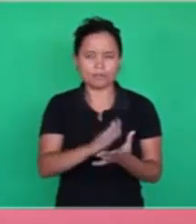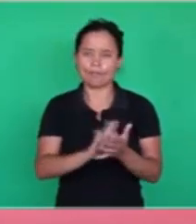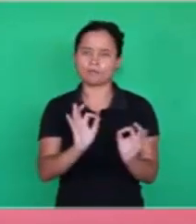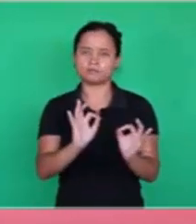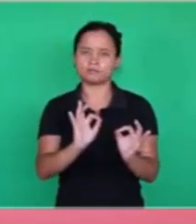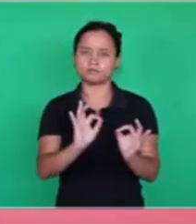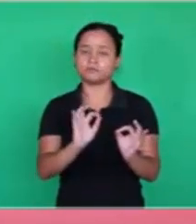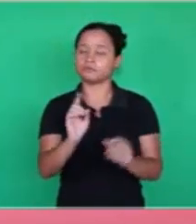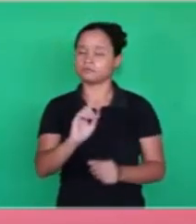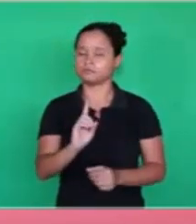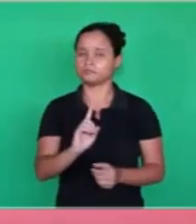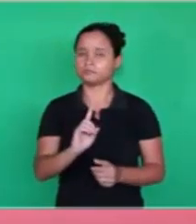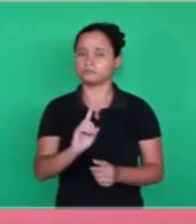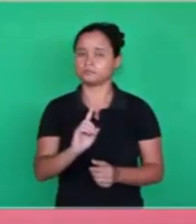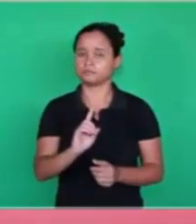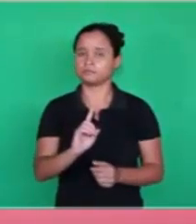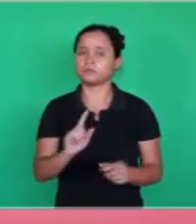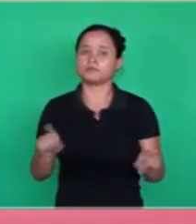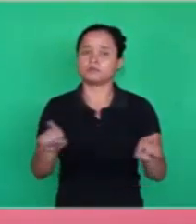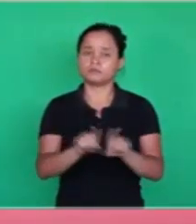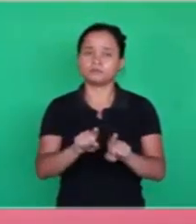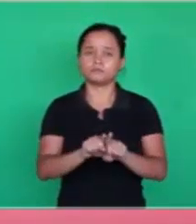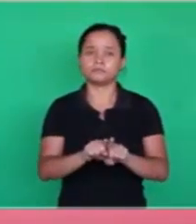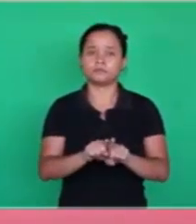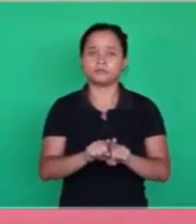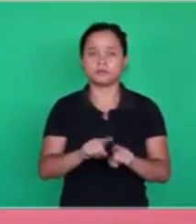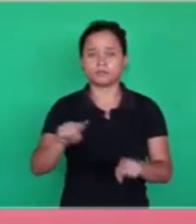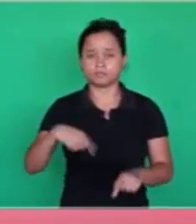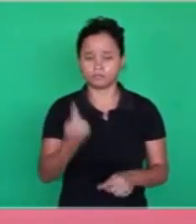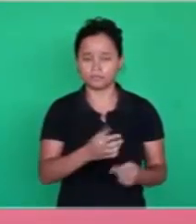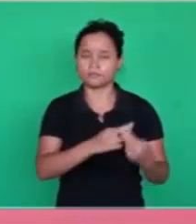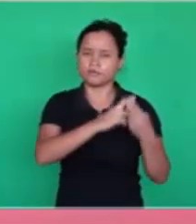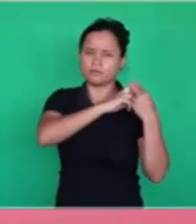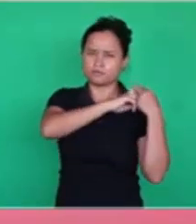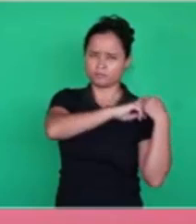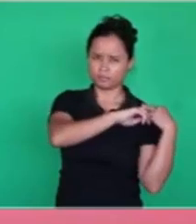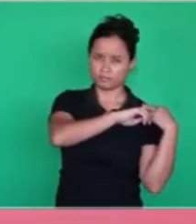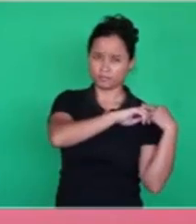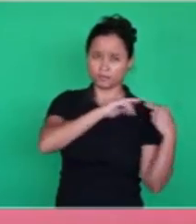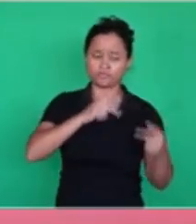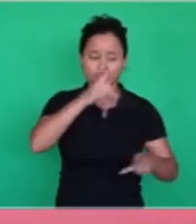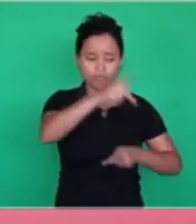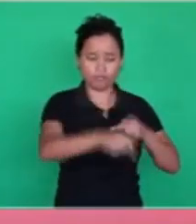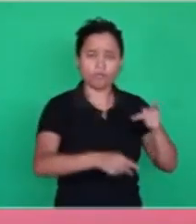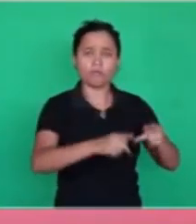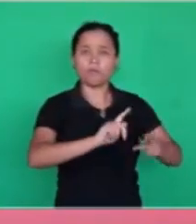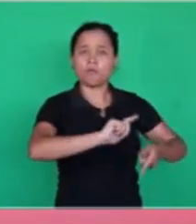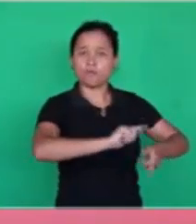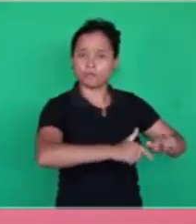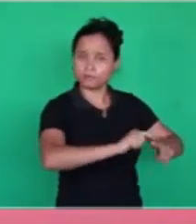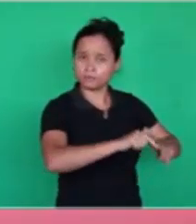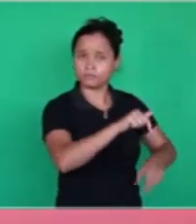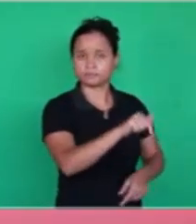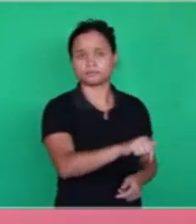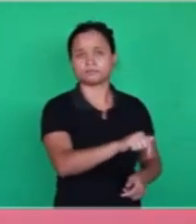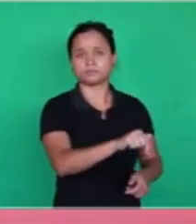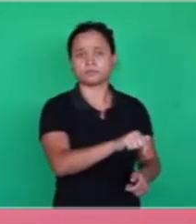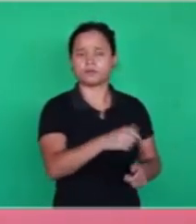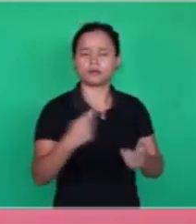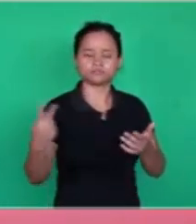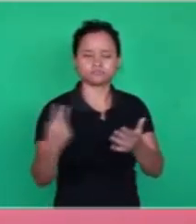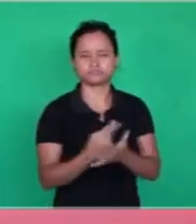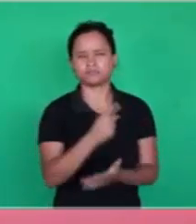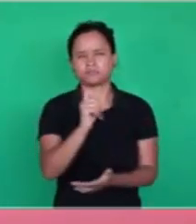give. On the other hand, we have a responsibility with Israel. And